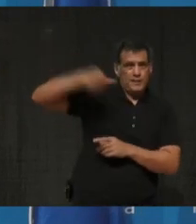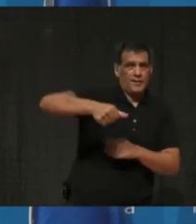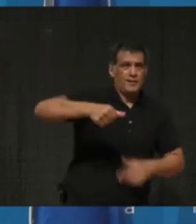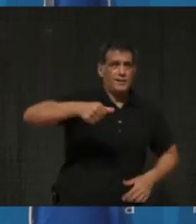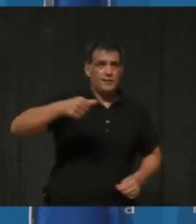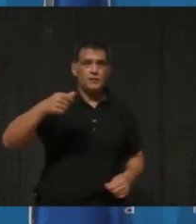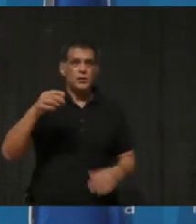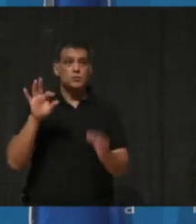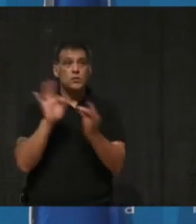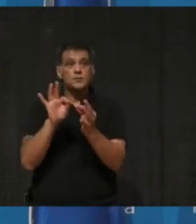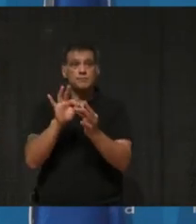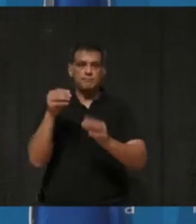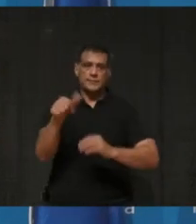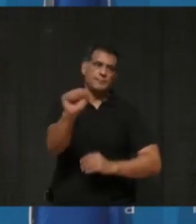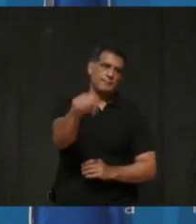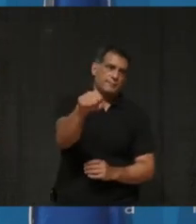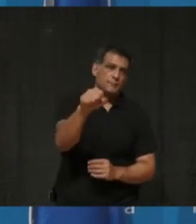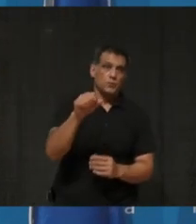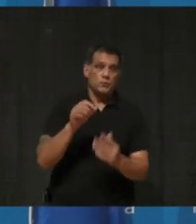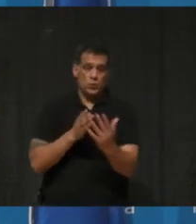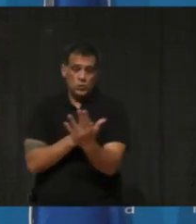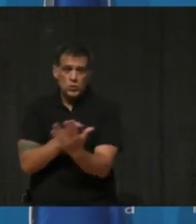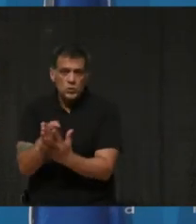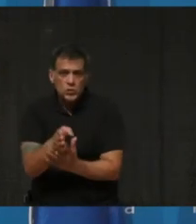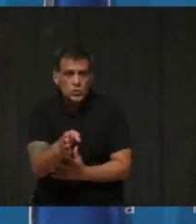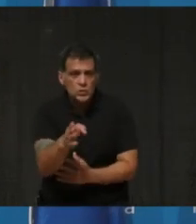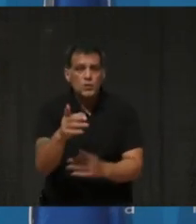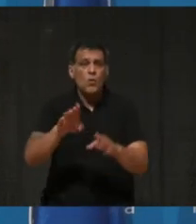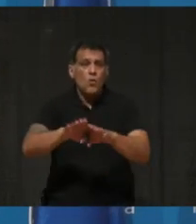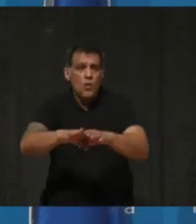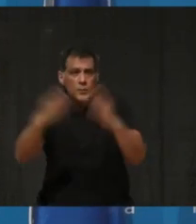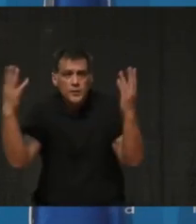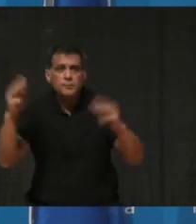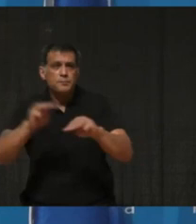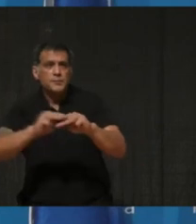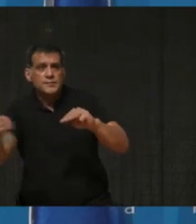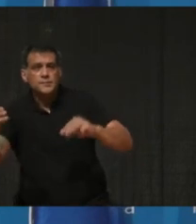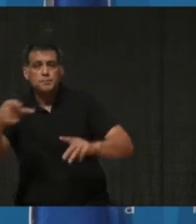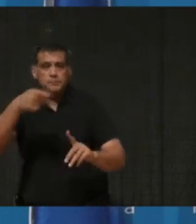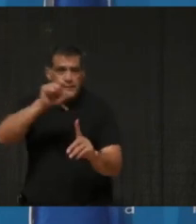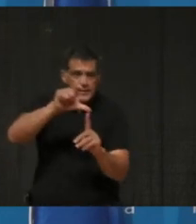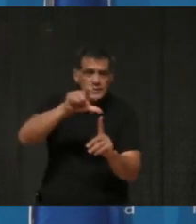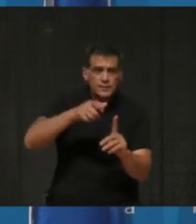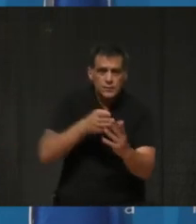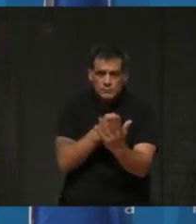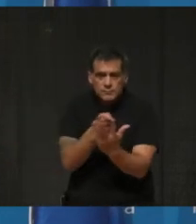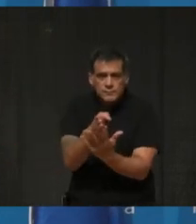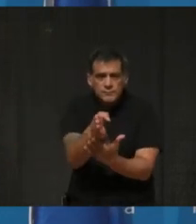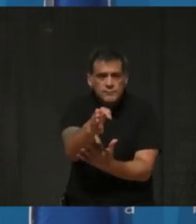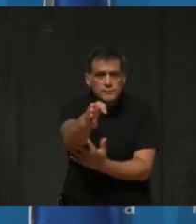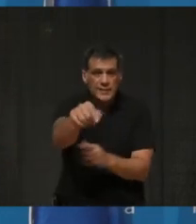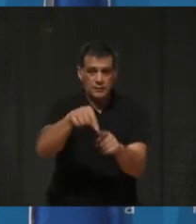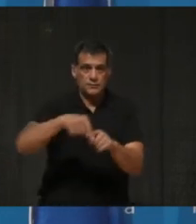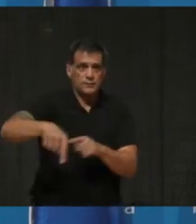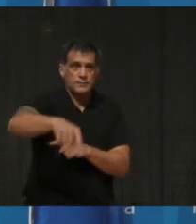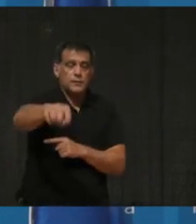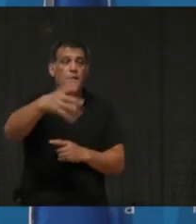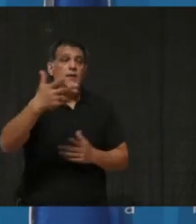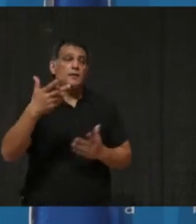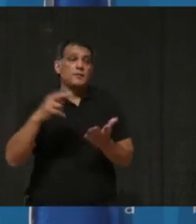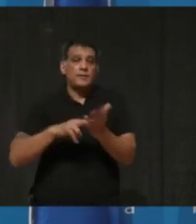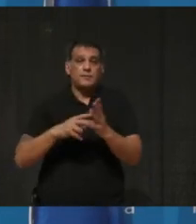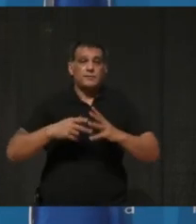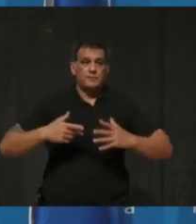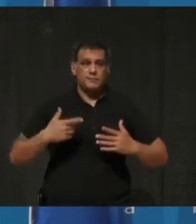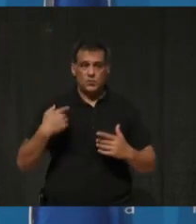course, you know that anything passing through or built in the Region of Peel, Mississauga, underwrites 60% of those costs.